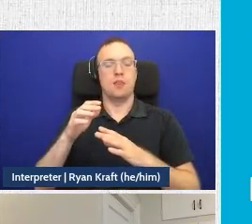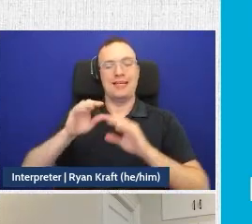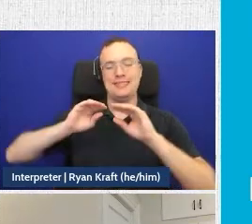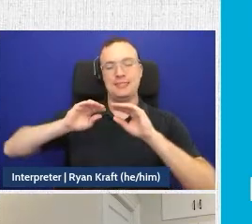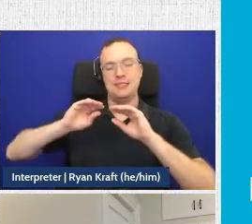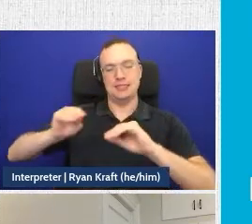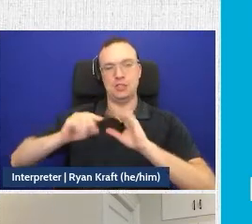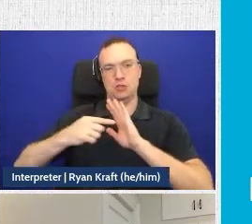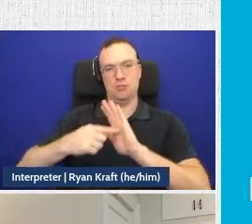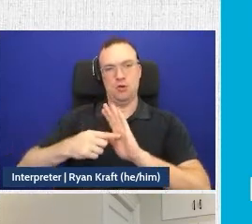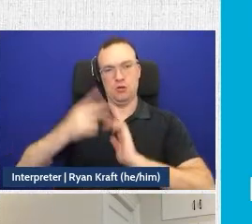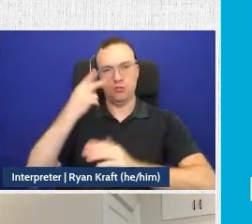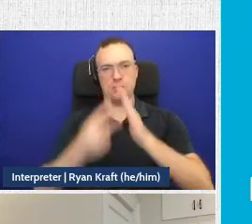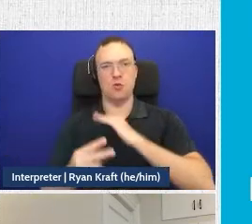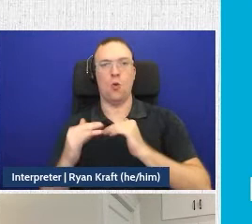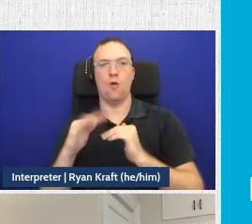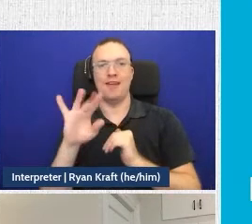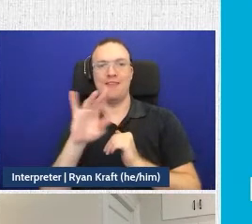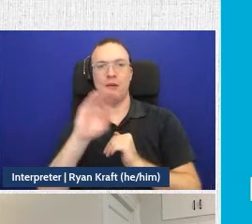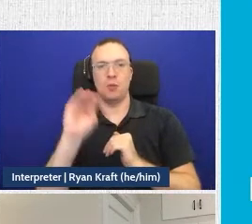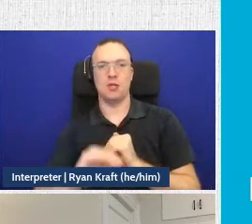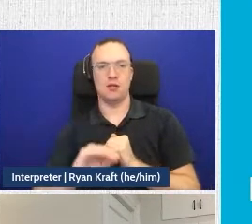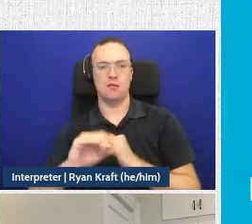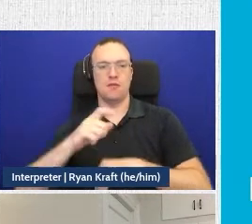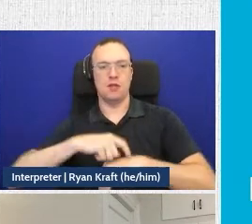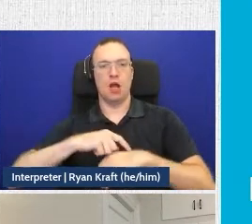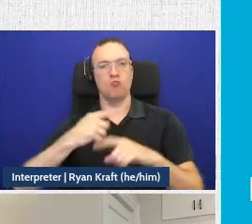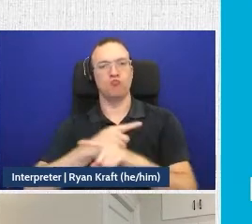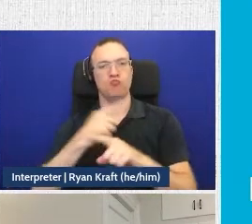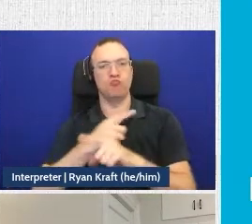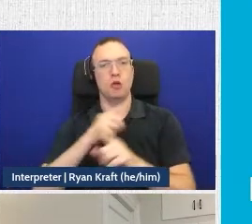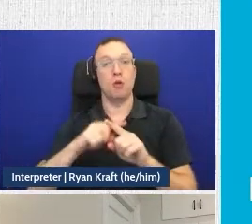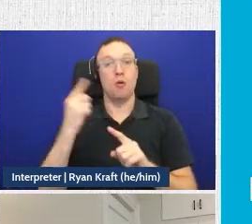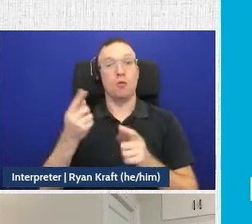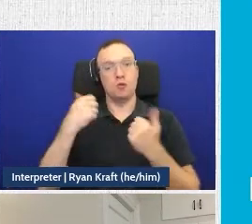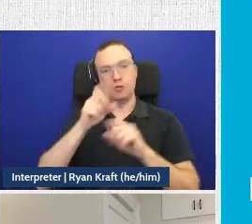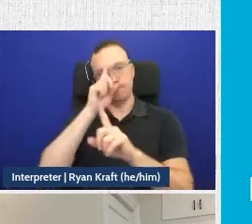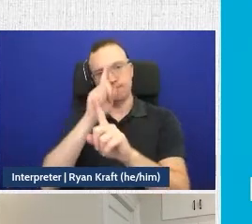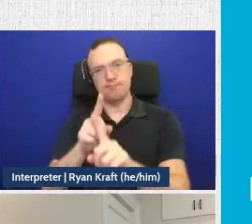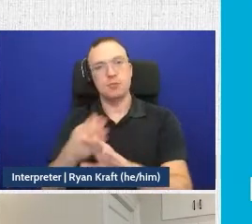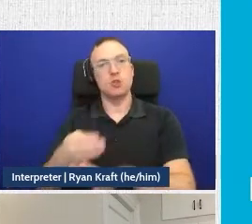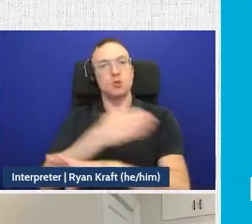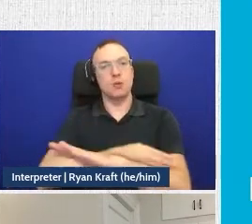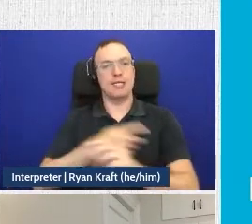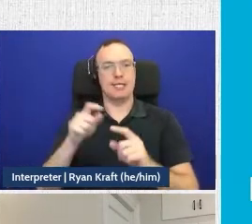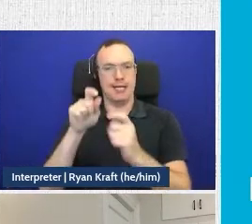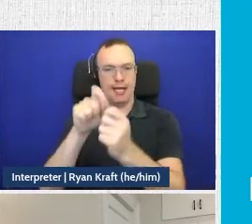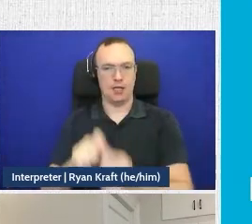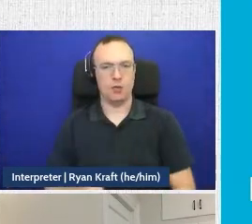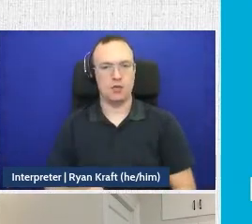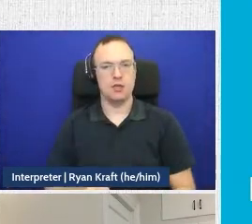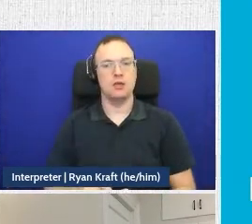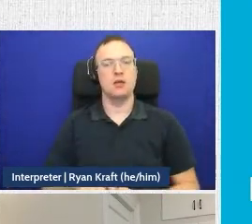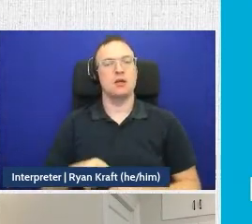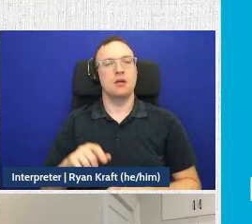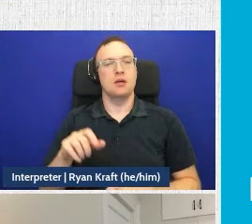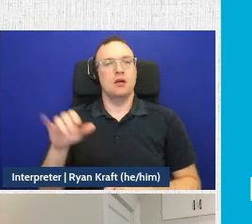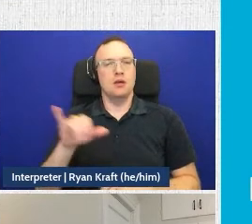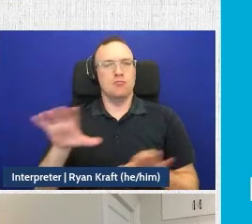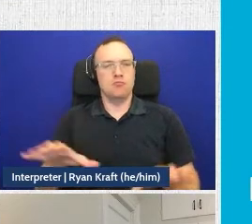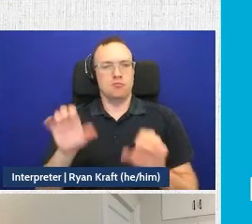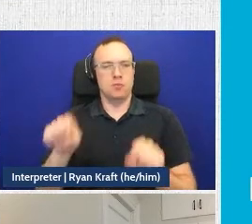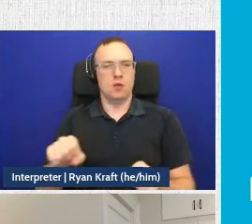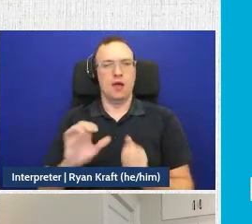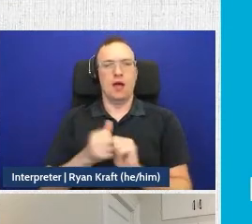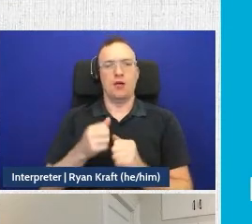predict more than 85% of the time, but we're always striving to increase our accuracy. And we can do this by making